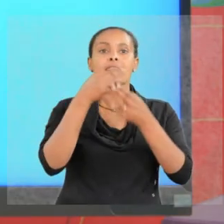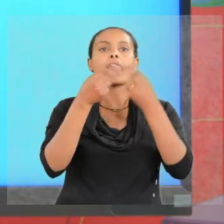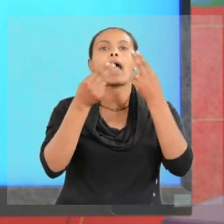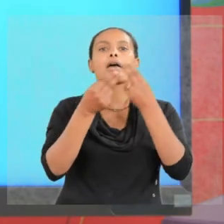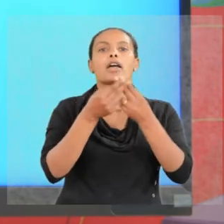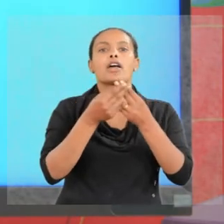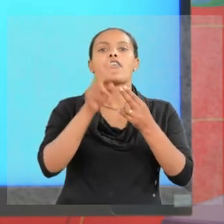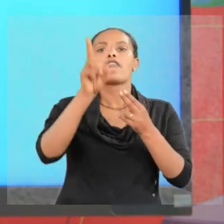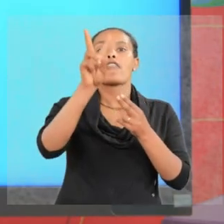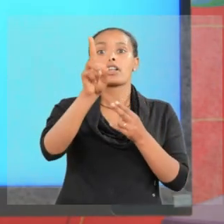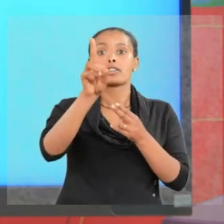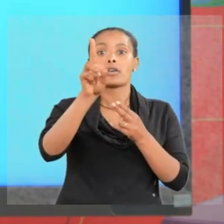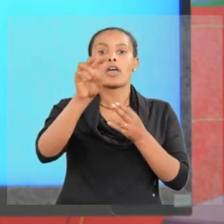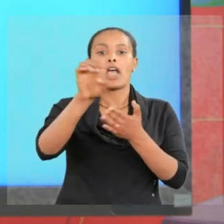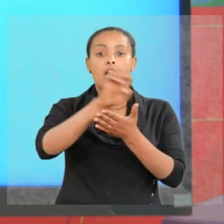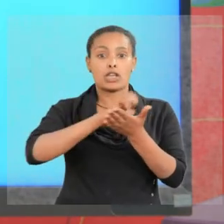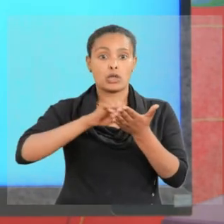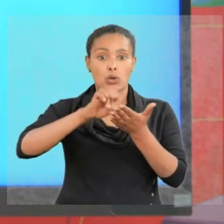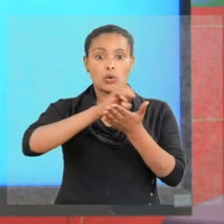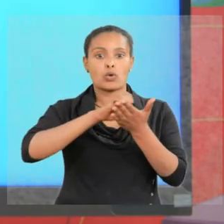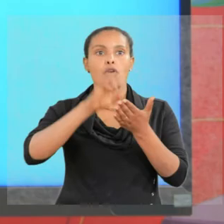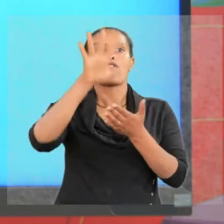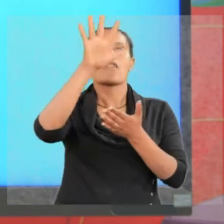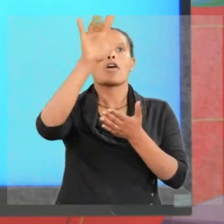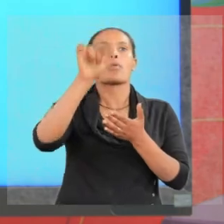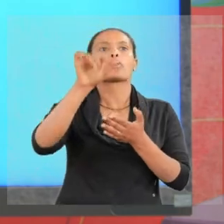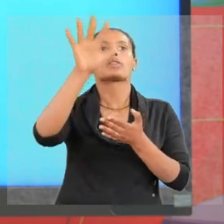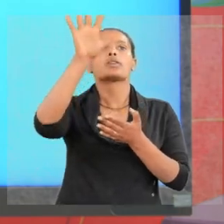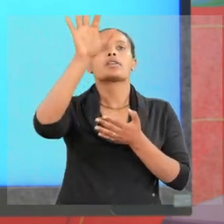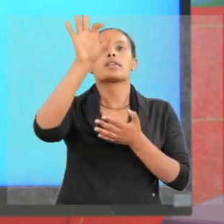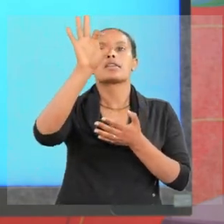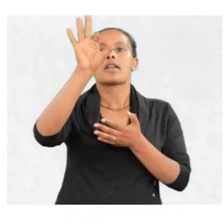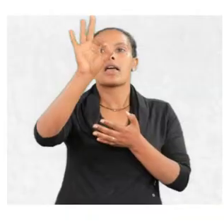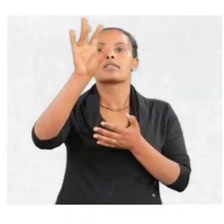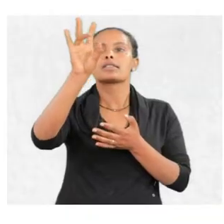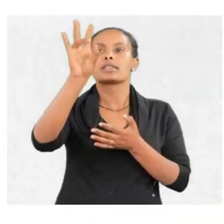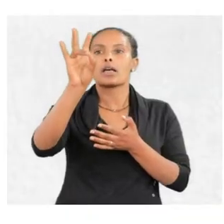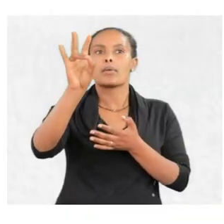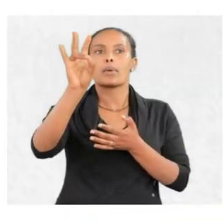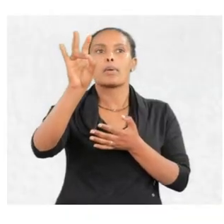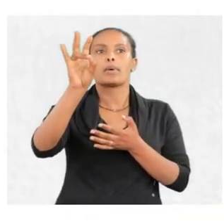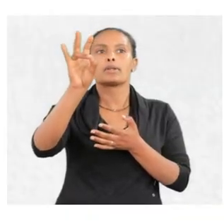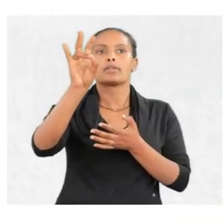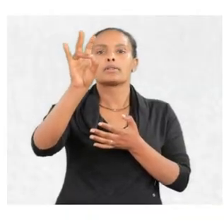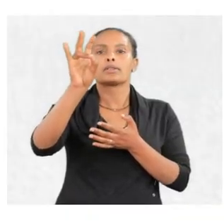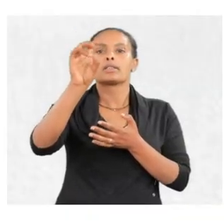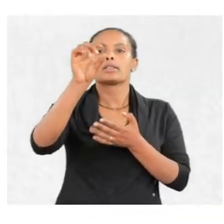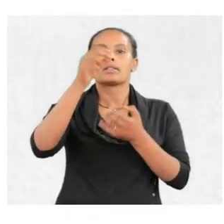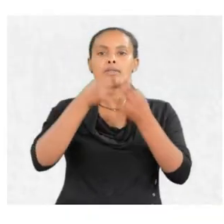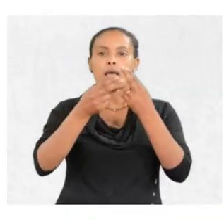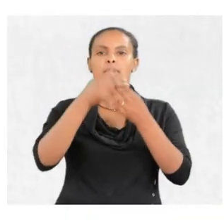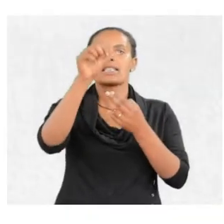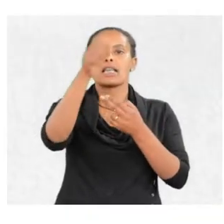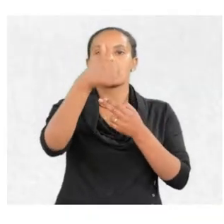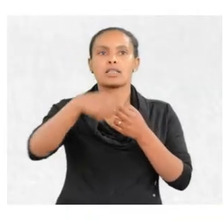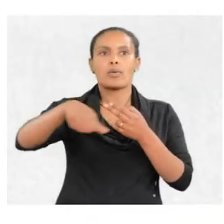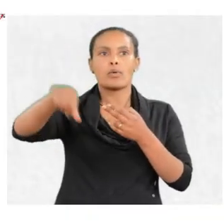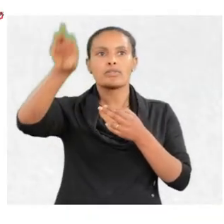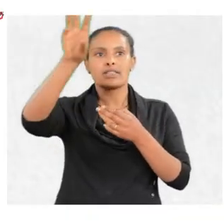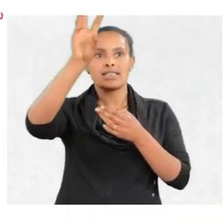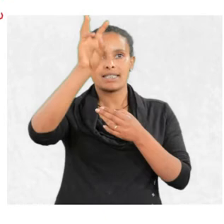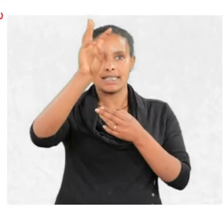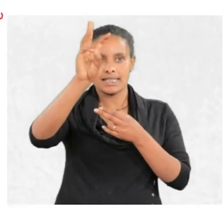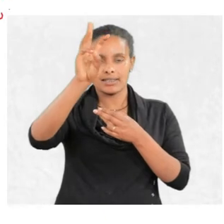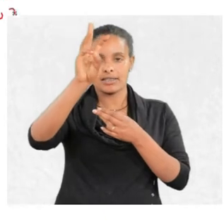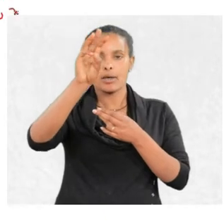velocity of the electron is 5.97 times 10 to the